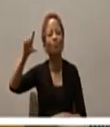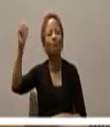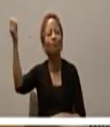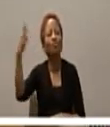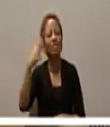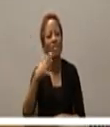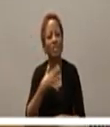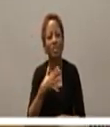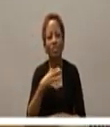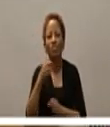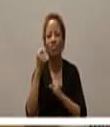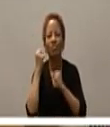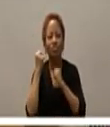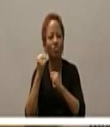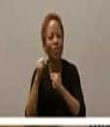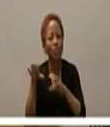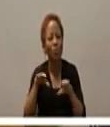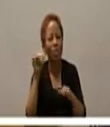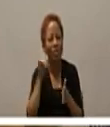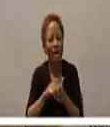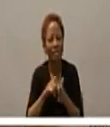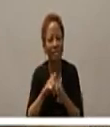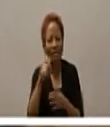hearts to do that amen